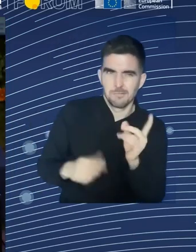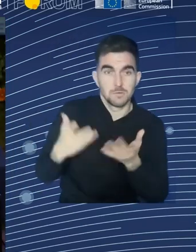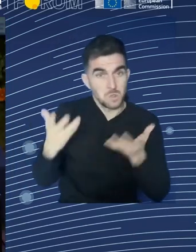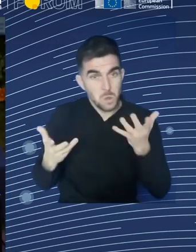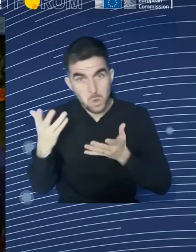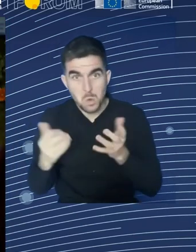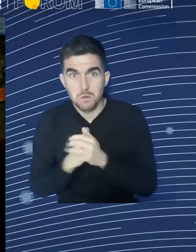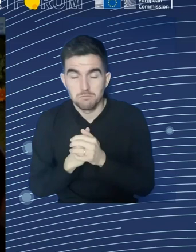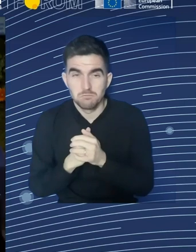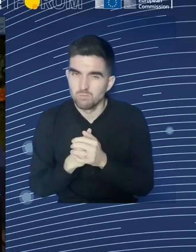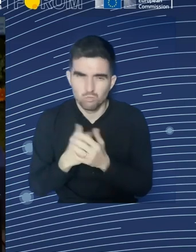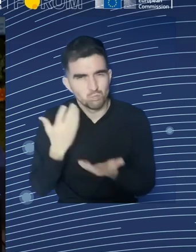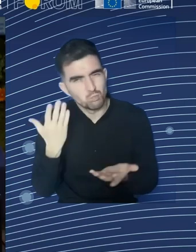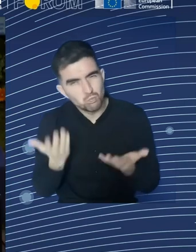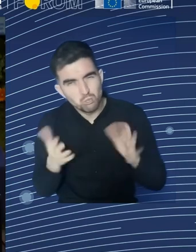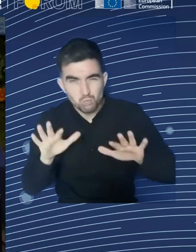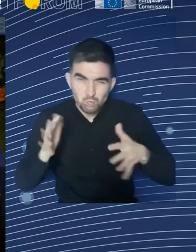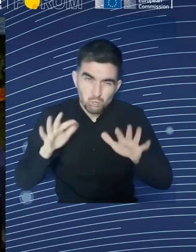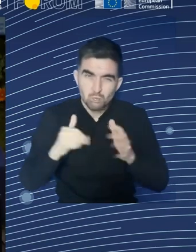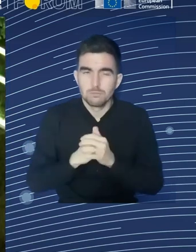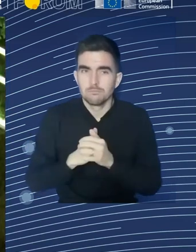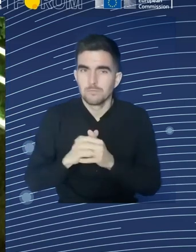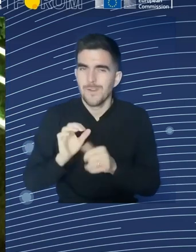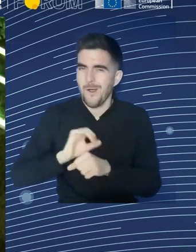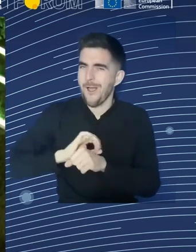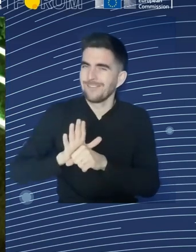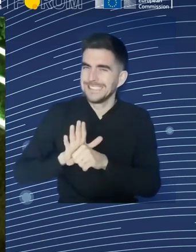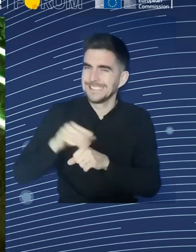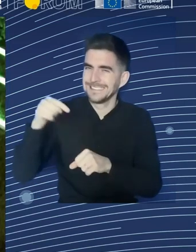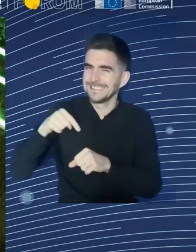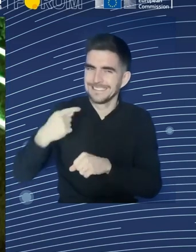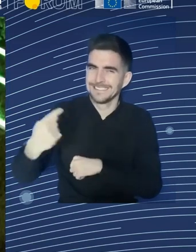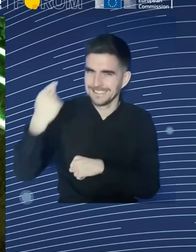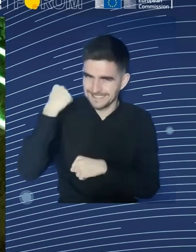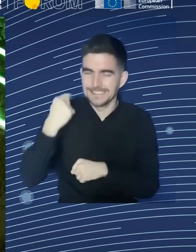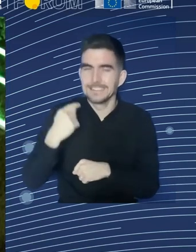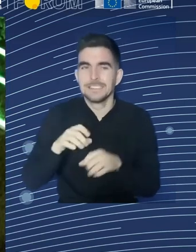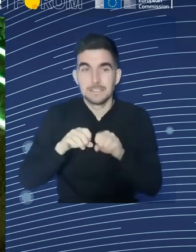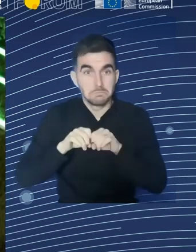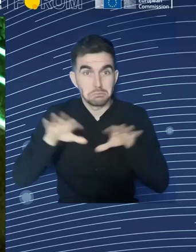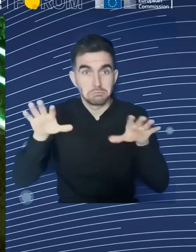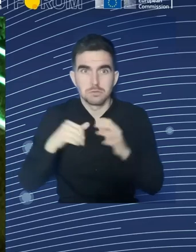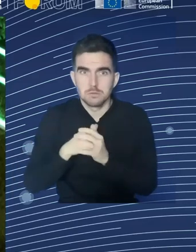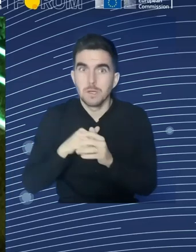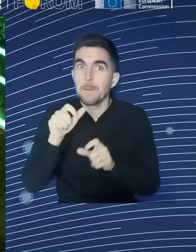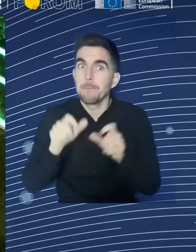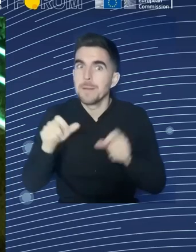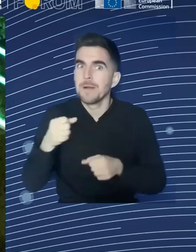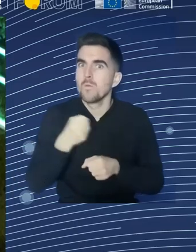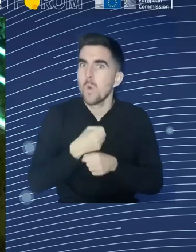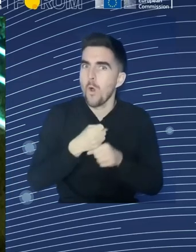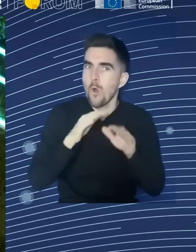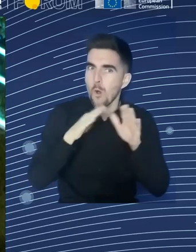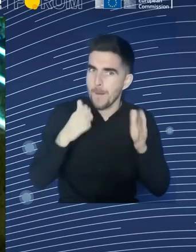started to work from home and initially everybody thought, no, it is a great solution and maybe we should continue that. And we see